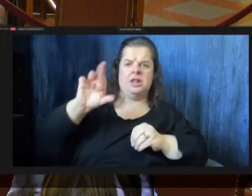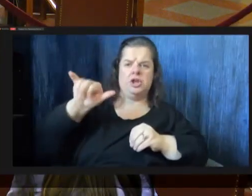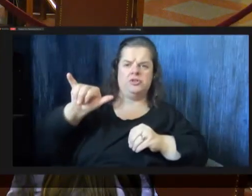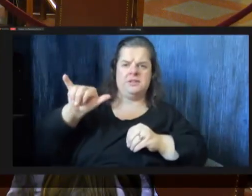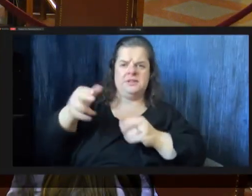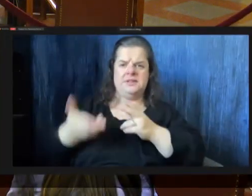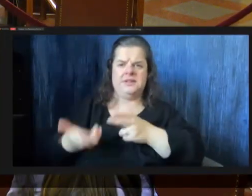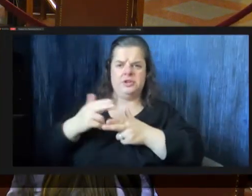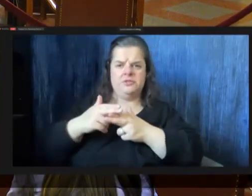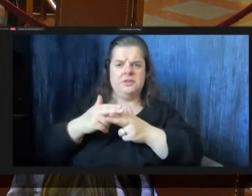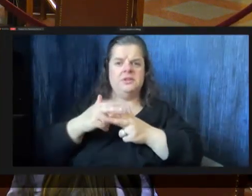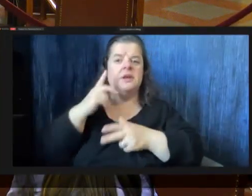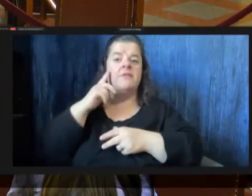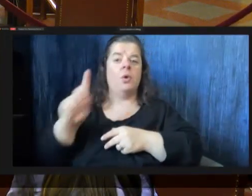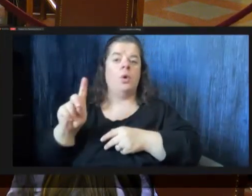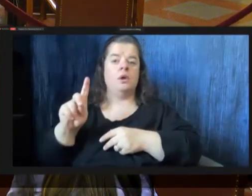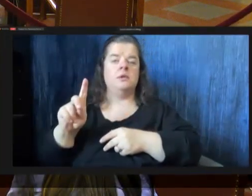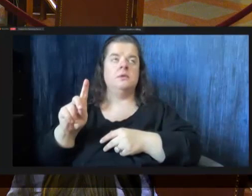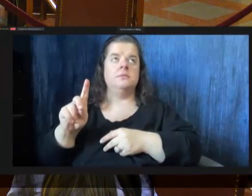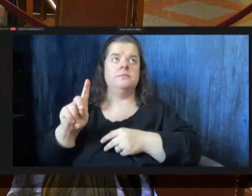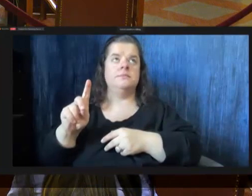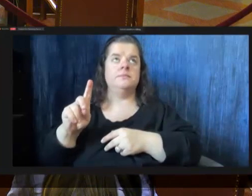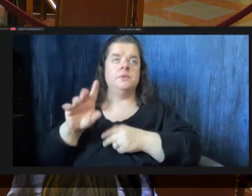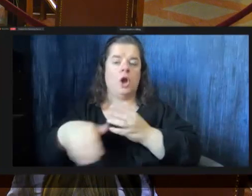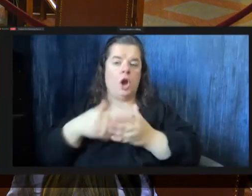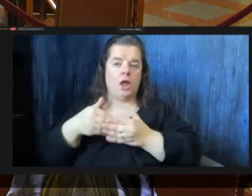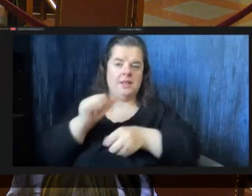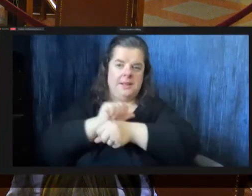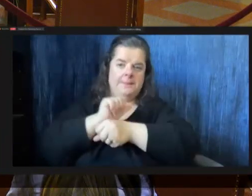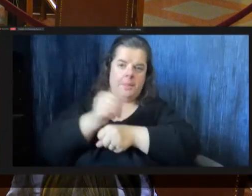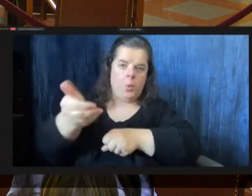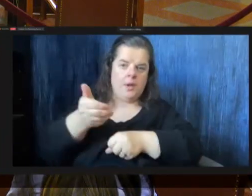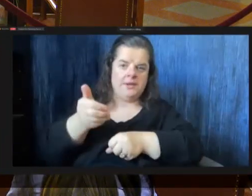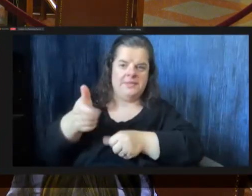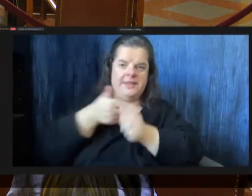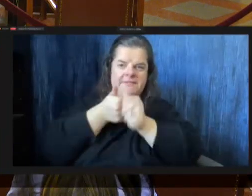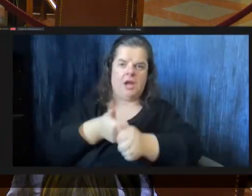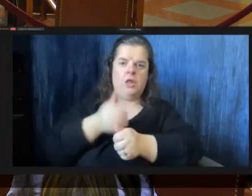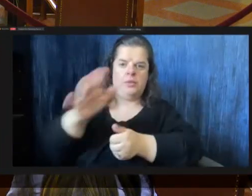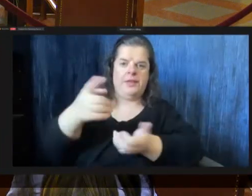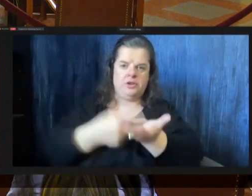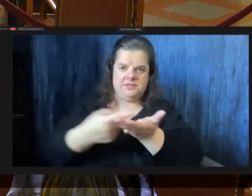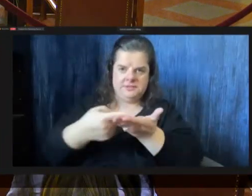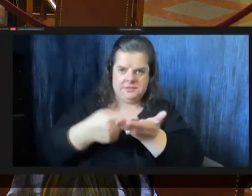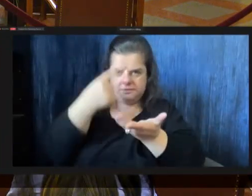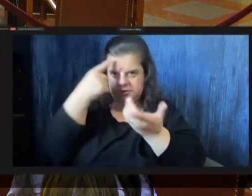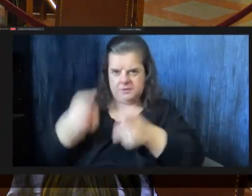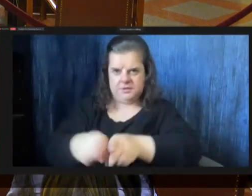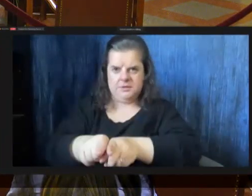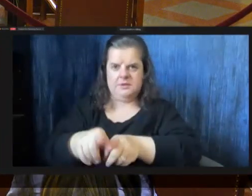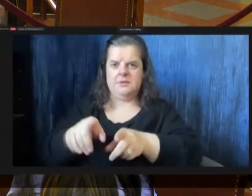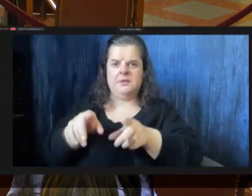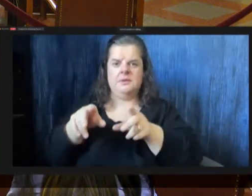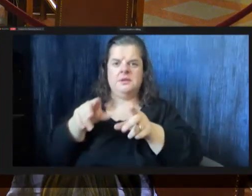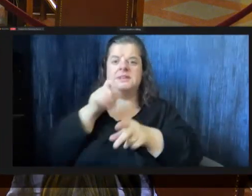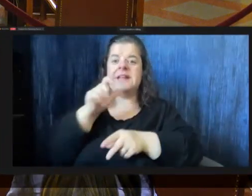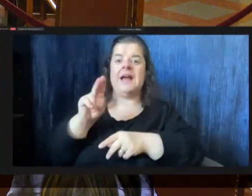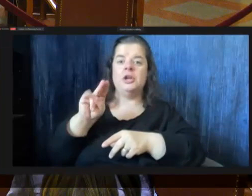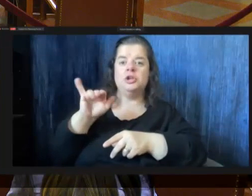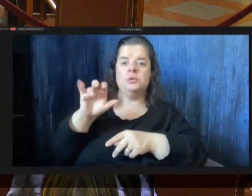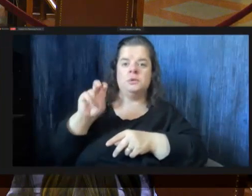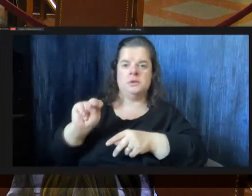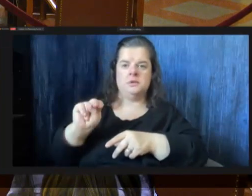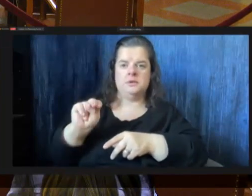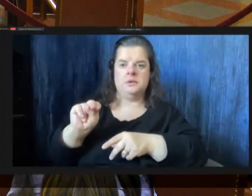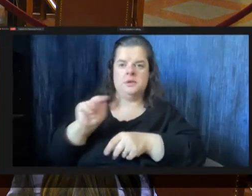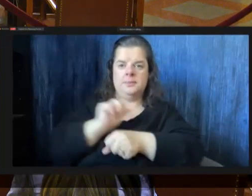so for um for all employees they follow their collective bargaining agreements no non-union non-union